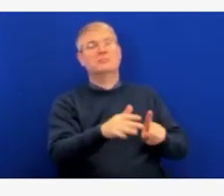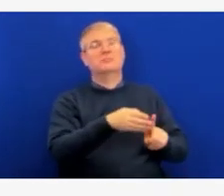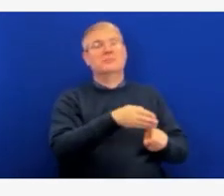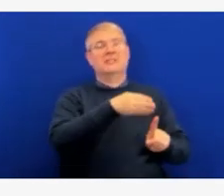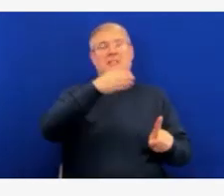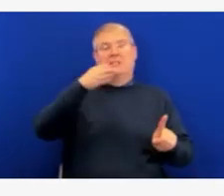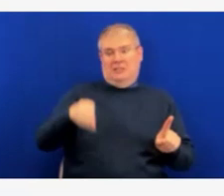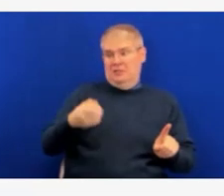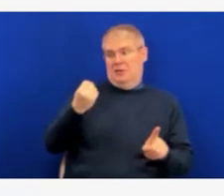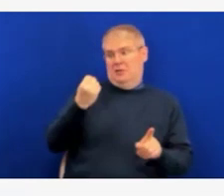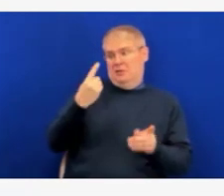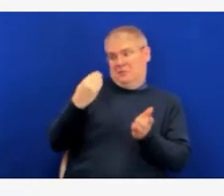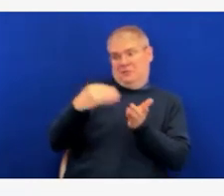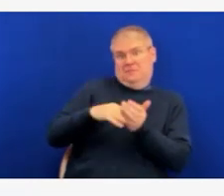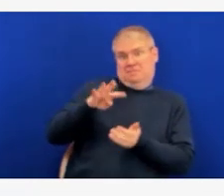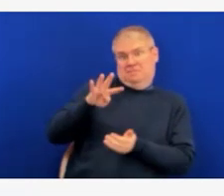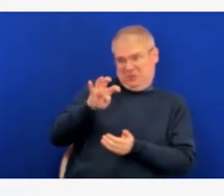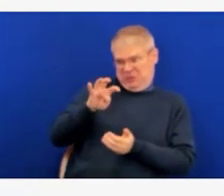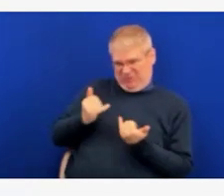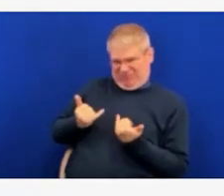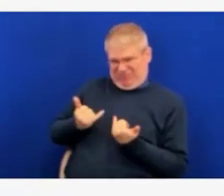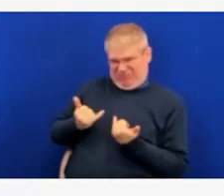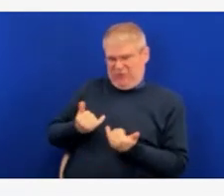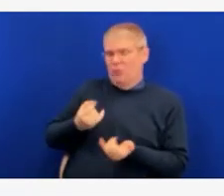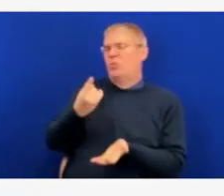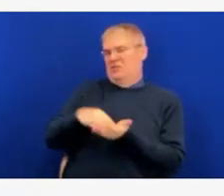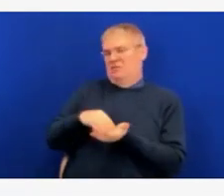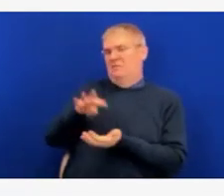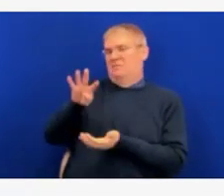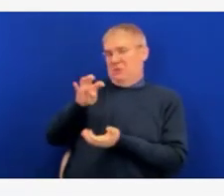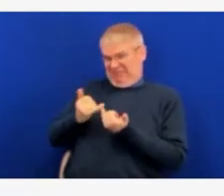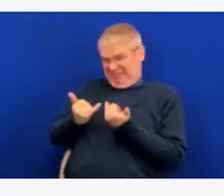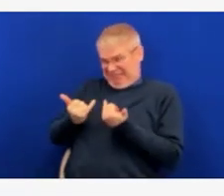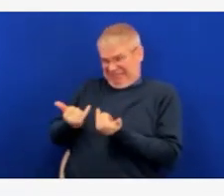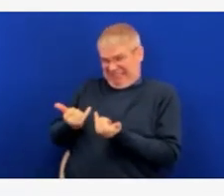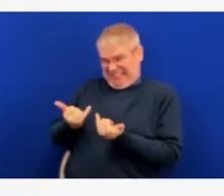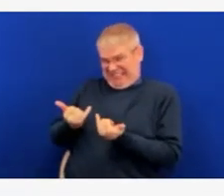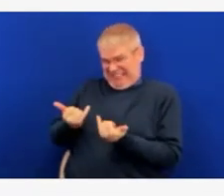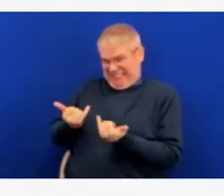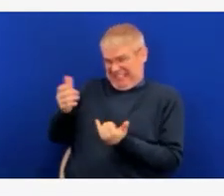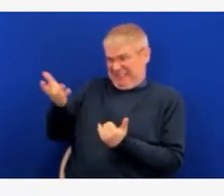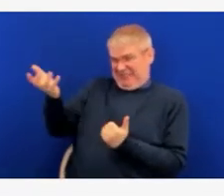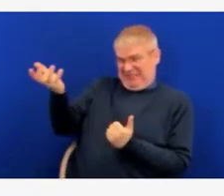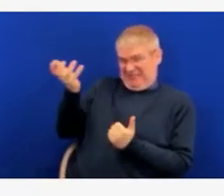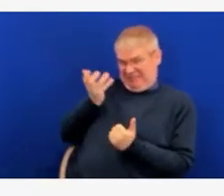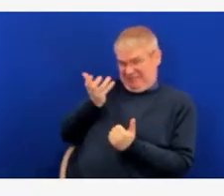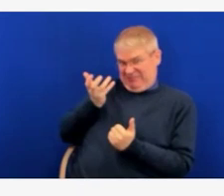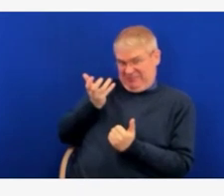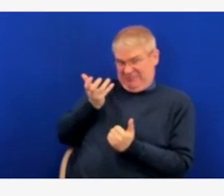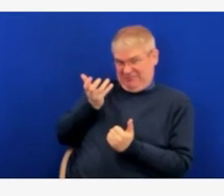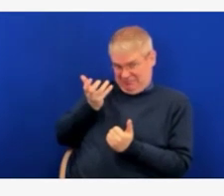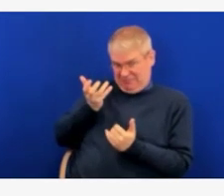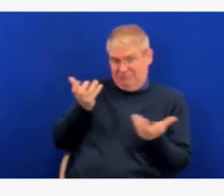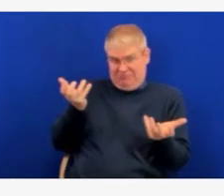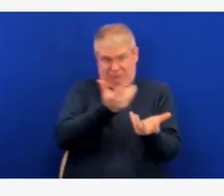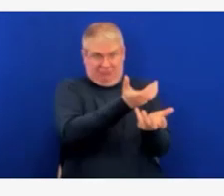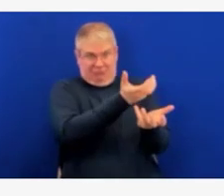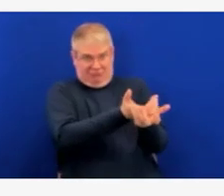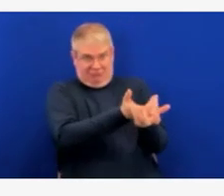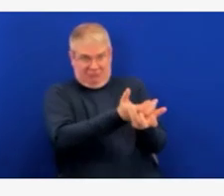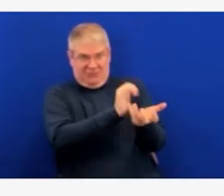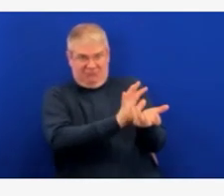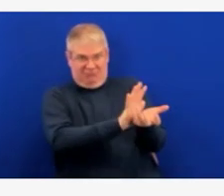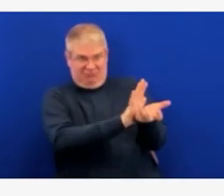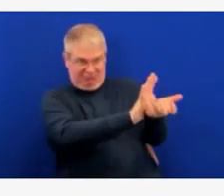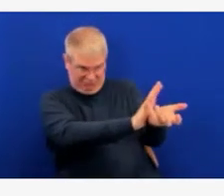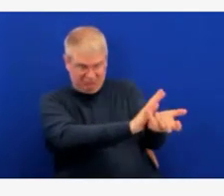In that first wave of orders, pharmacies that are participating in the Federal Pharmacy Partnership Program, which are